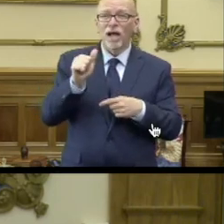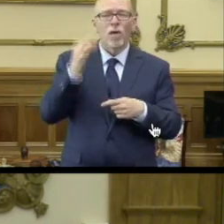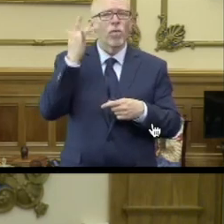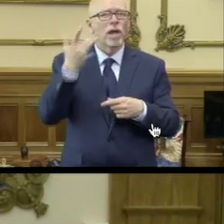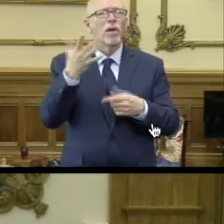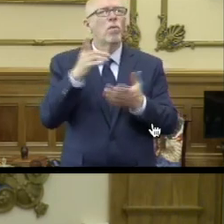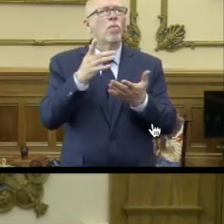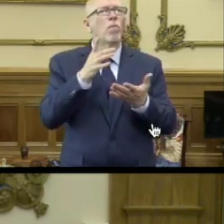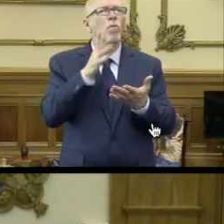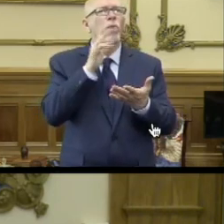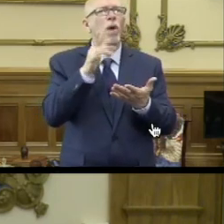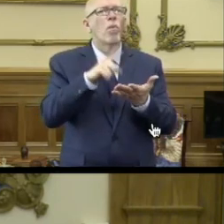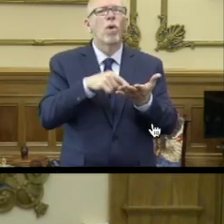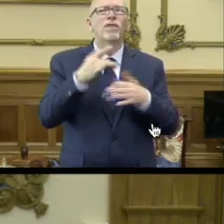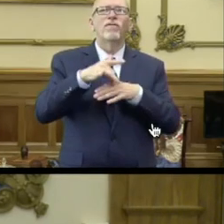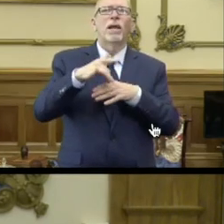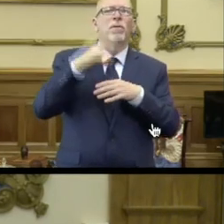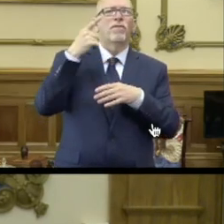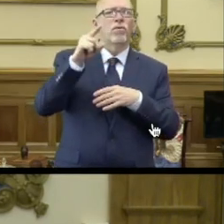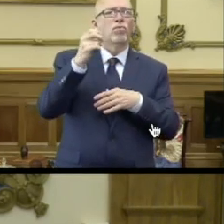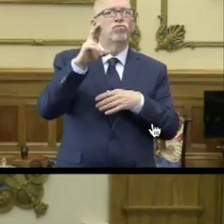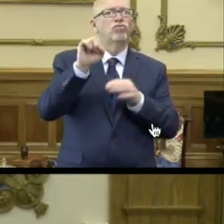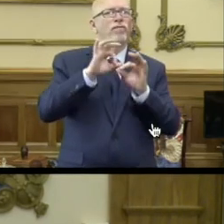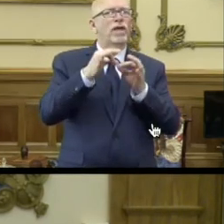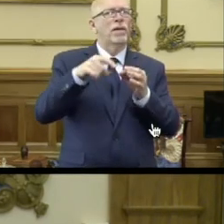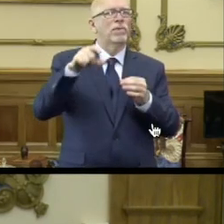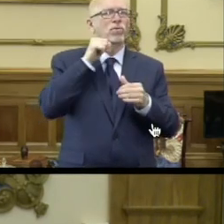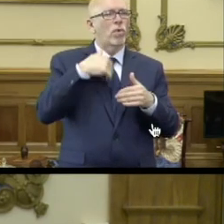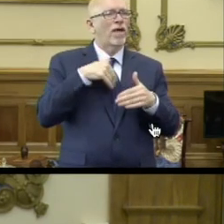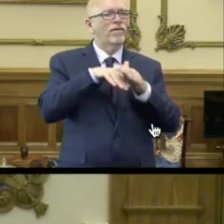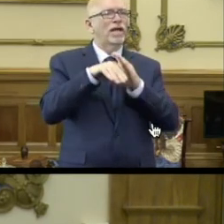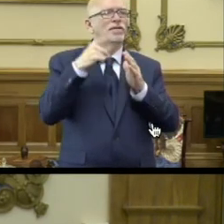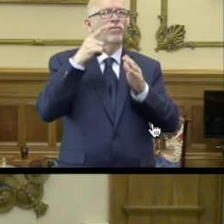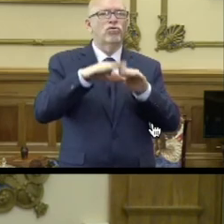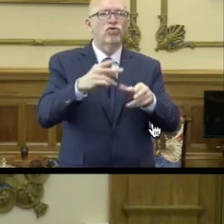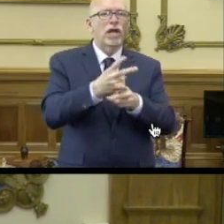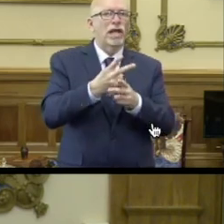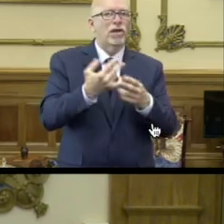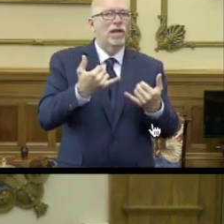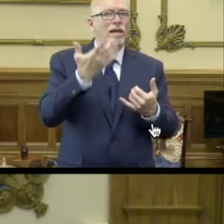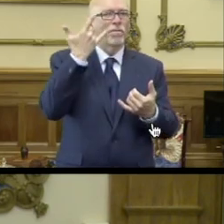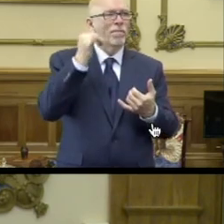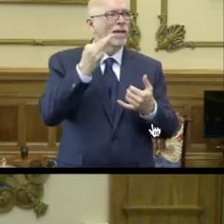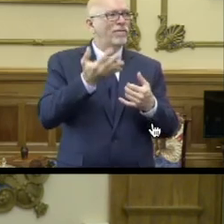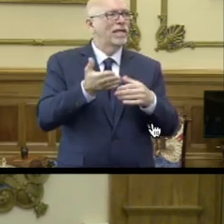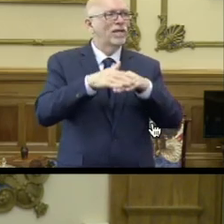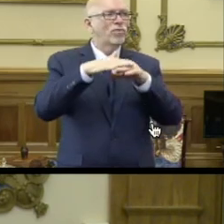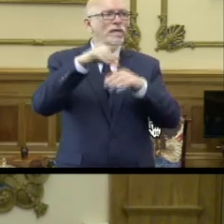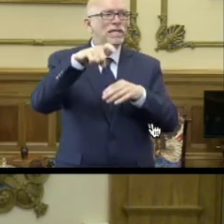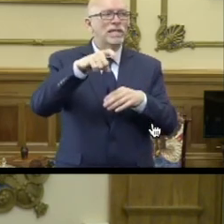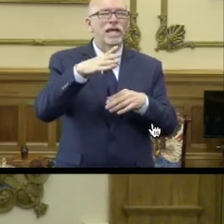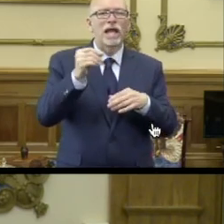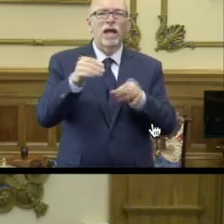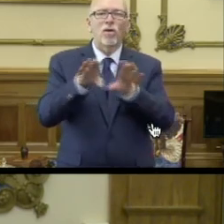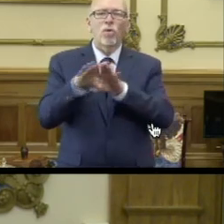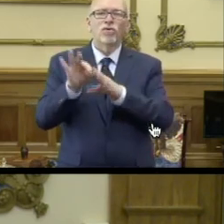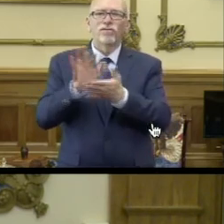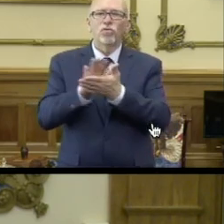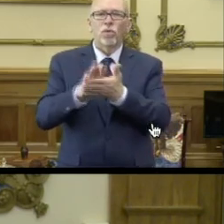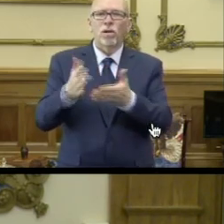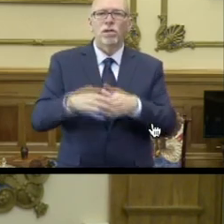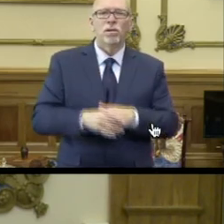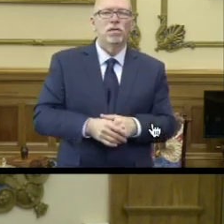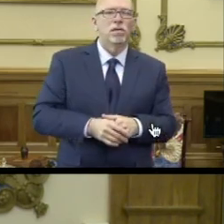What's available to Hoosier families who may not have access to child care right now because of the increased need and closure of schools?